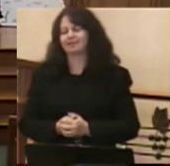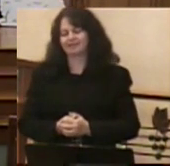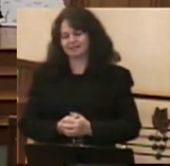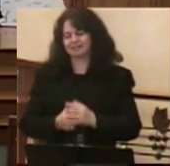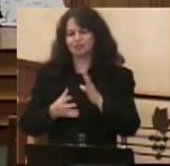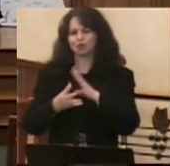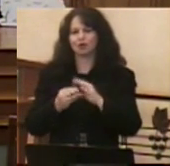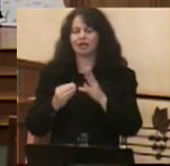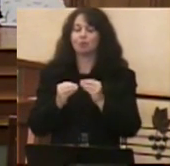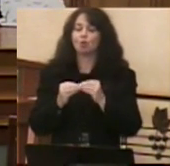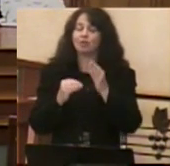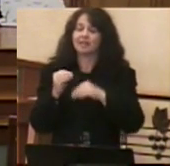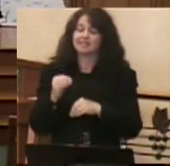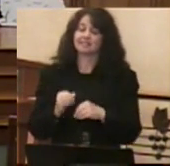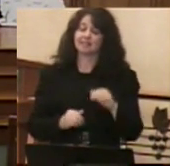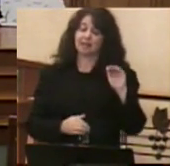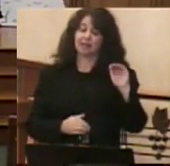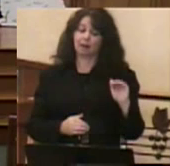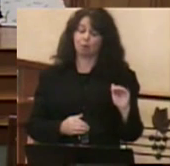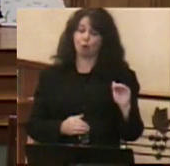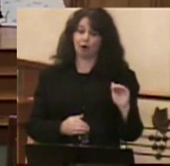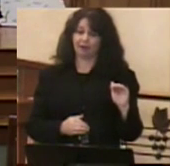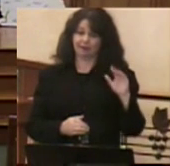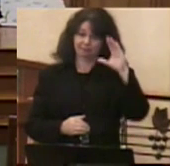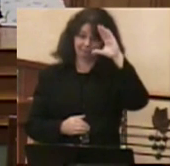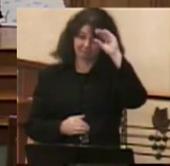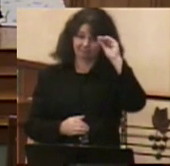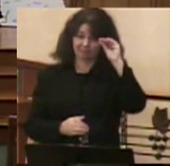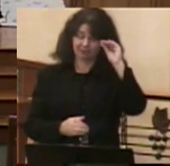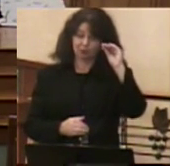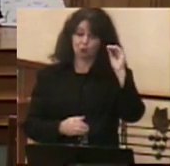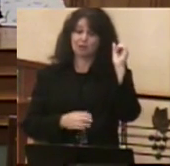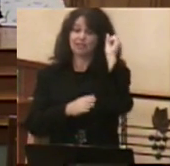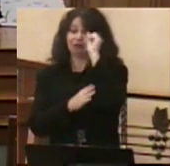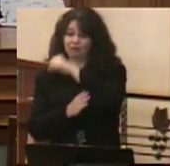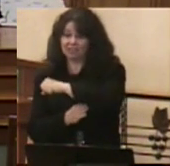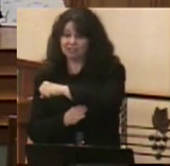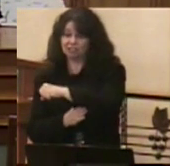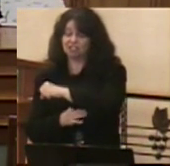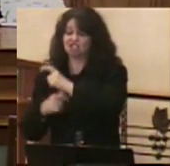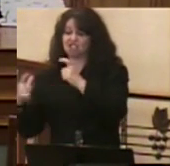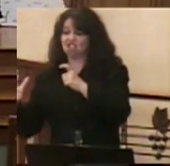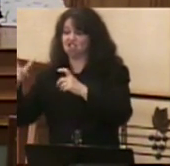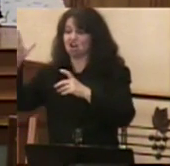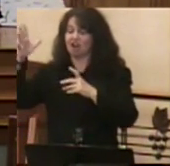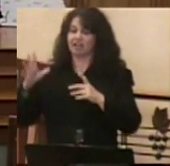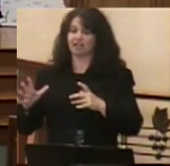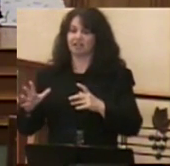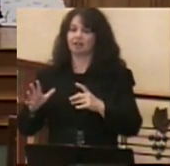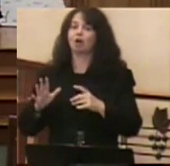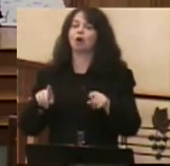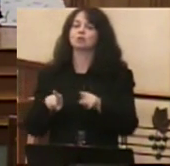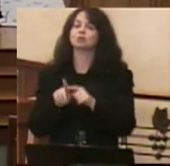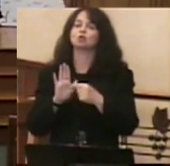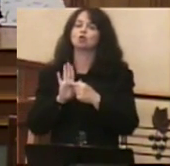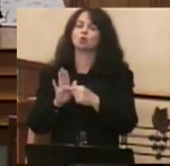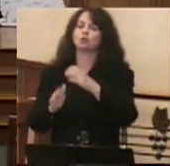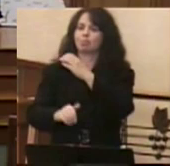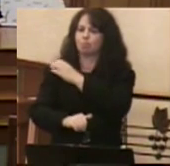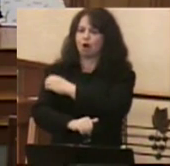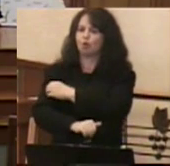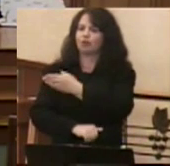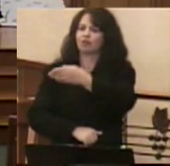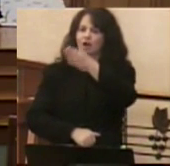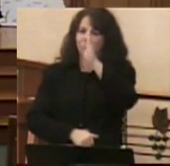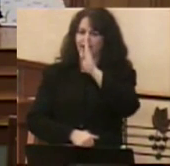of a little boy who defeats a giant, it is a story that shows the power of God. For